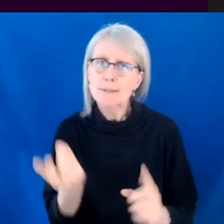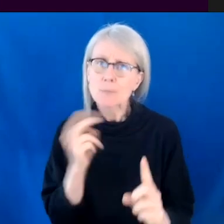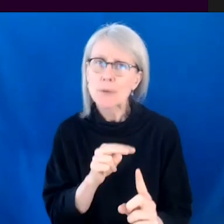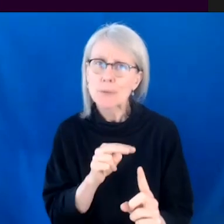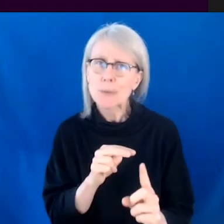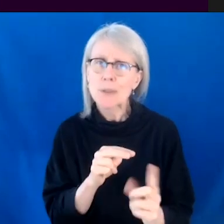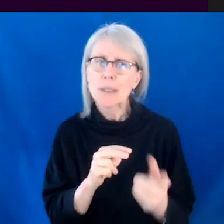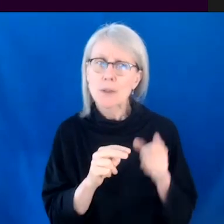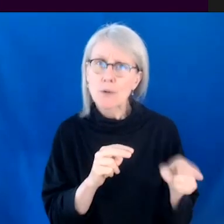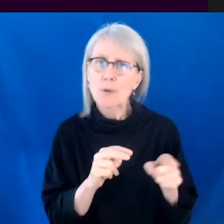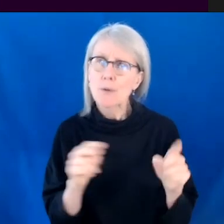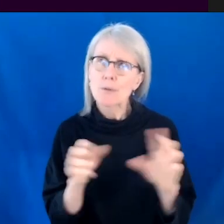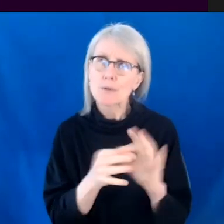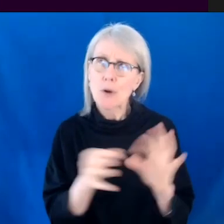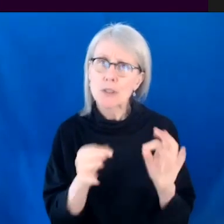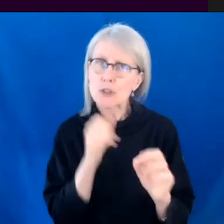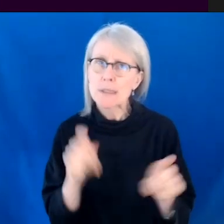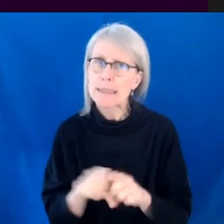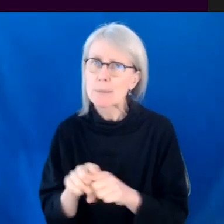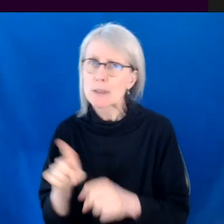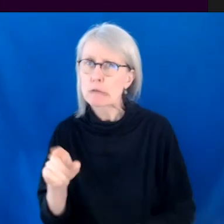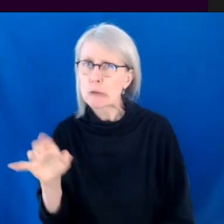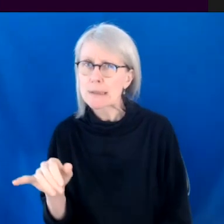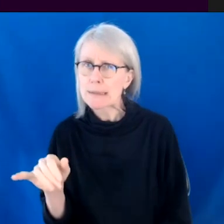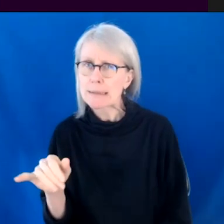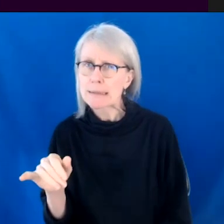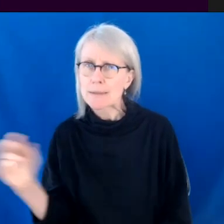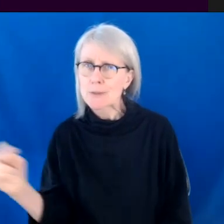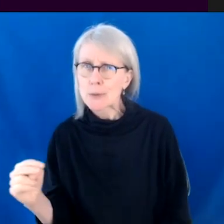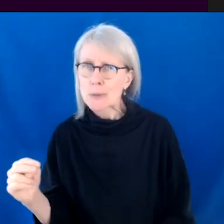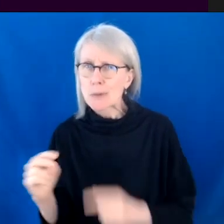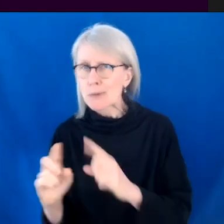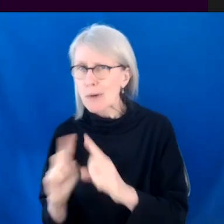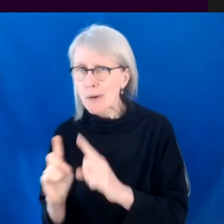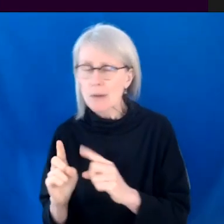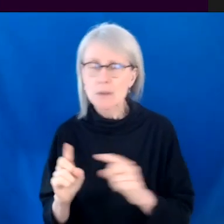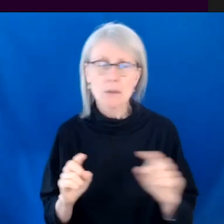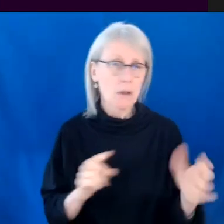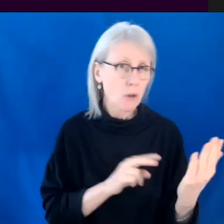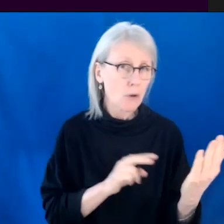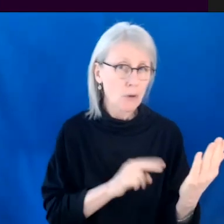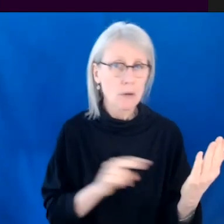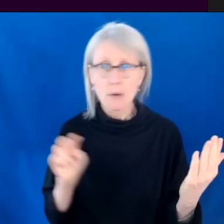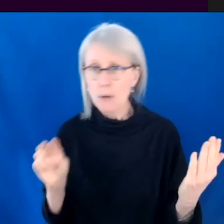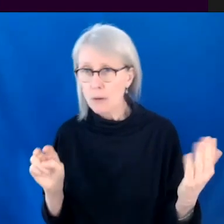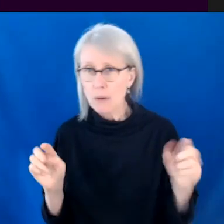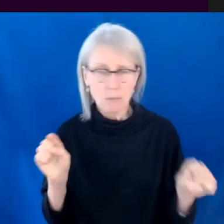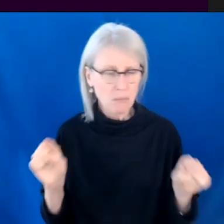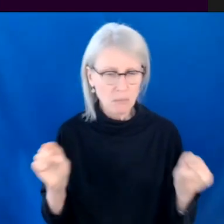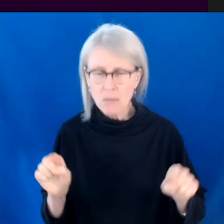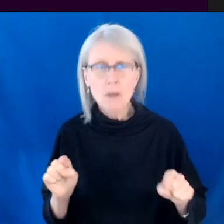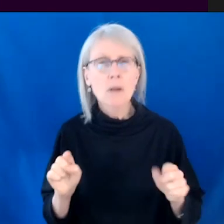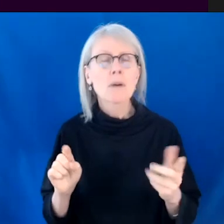Marlene talks shouldn't sound the same as how Lucy talks. So then I look through that and then I like look and be like, okay, what's she saying? What's a more Marlene